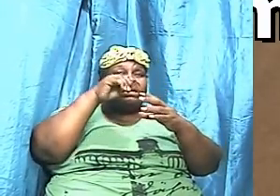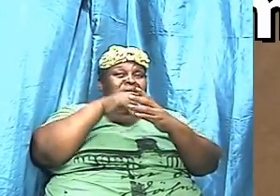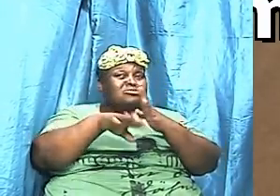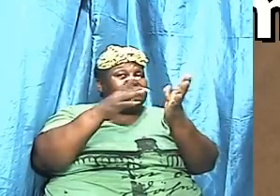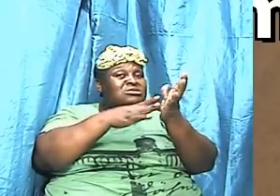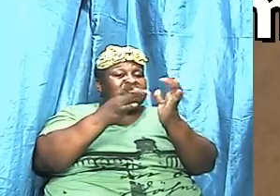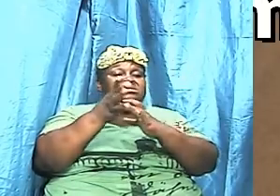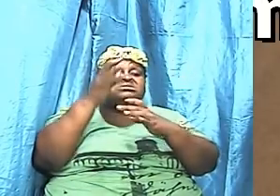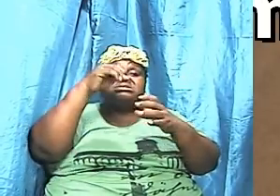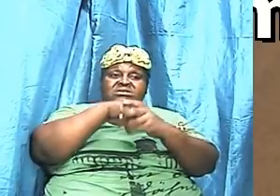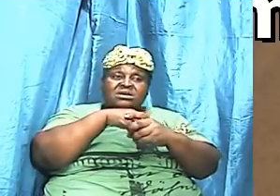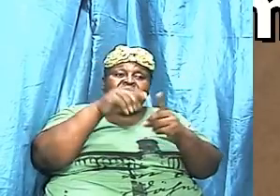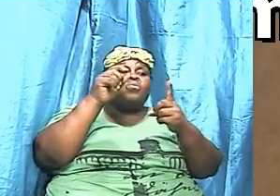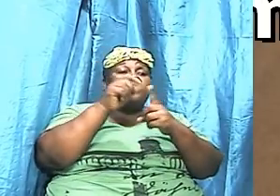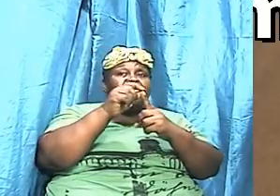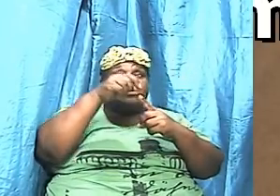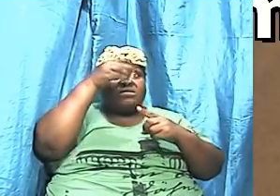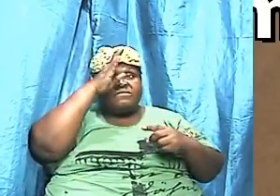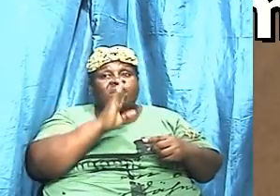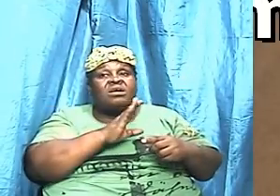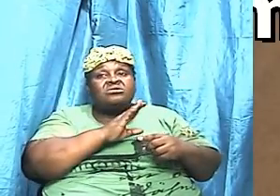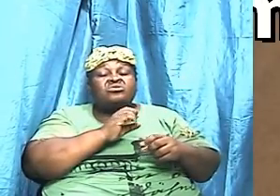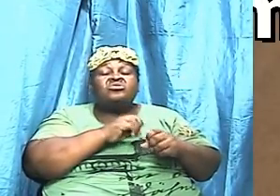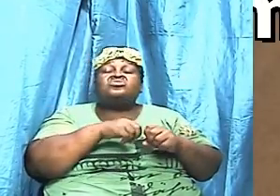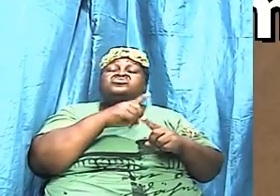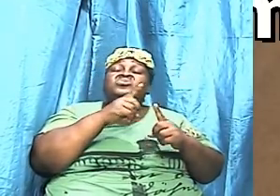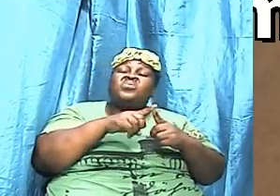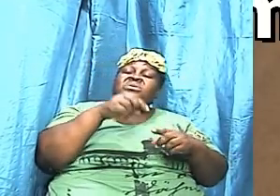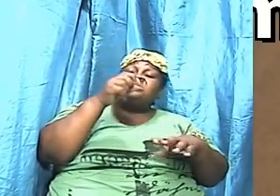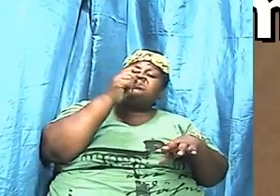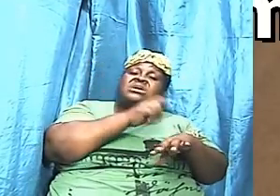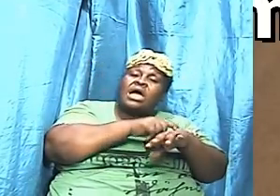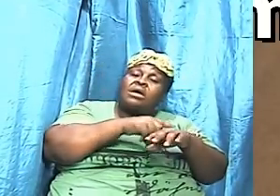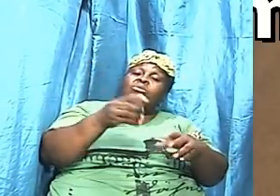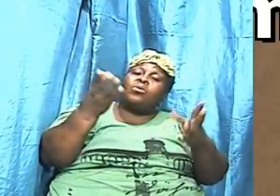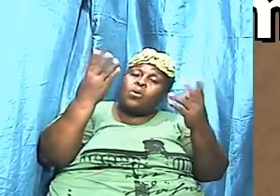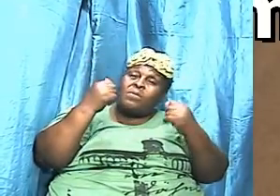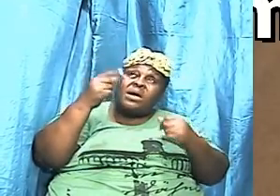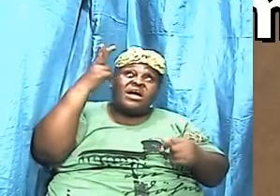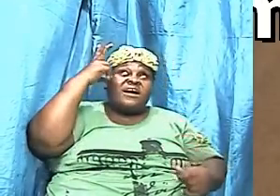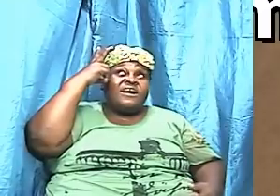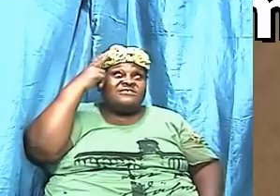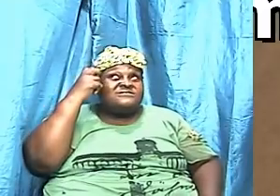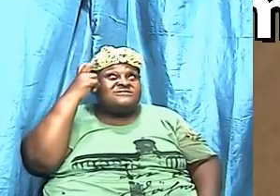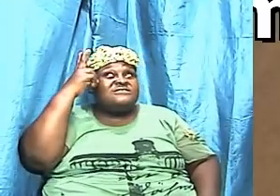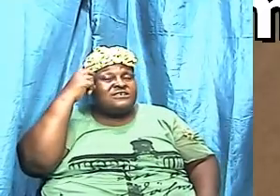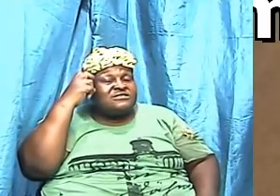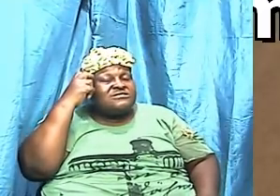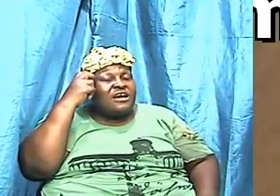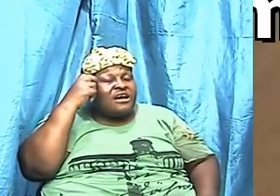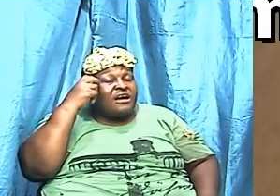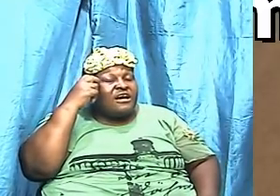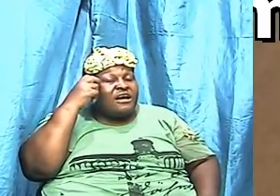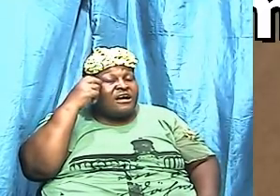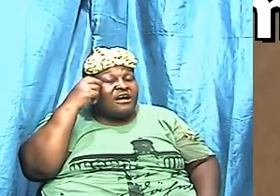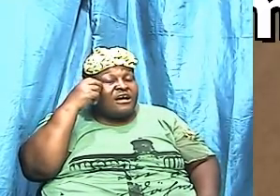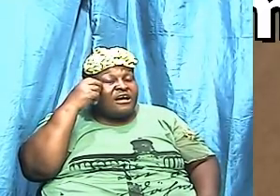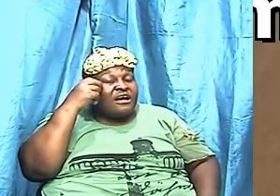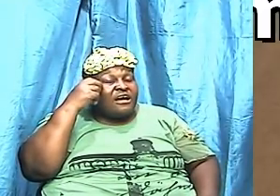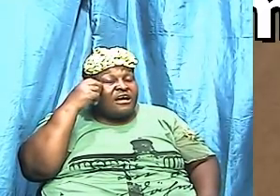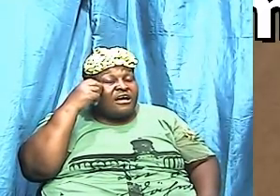system so when the moment came and Satan whether by in his ear or into his